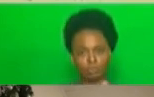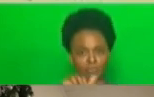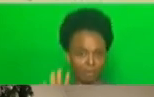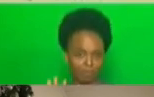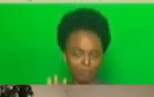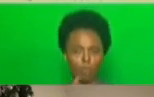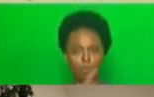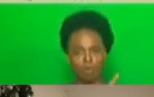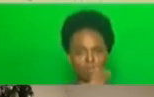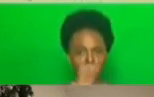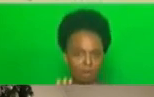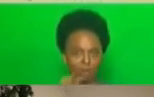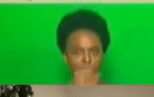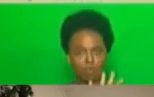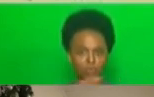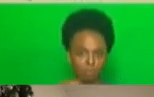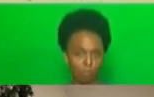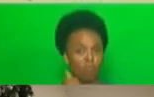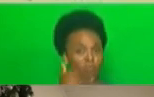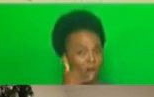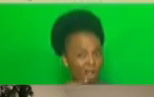-1940.